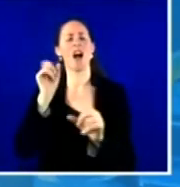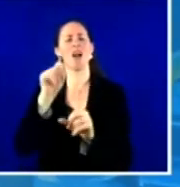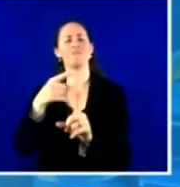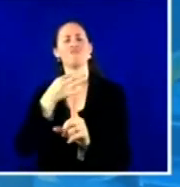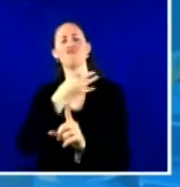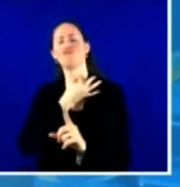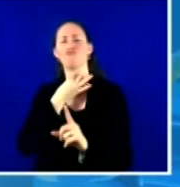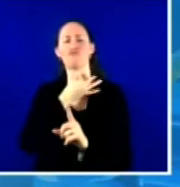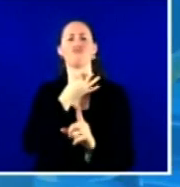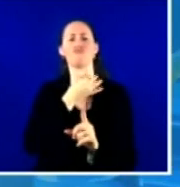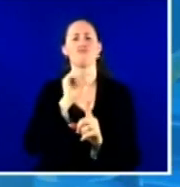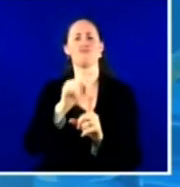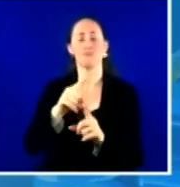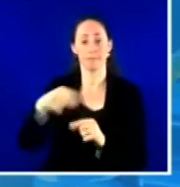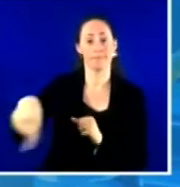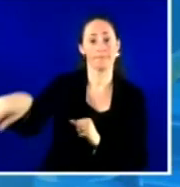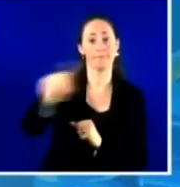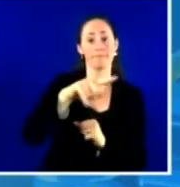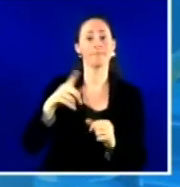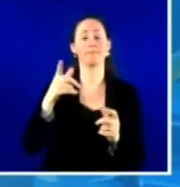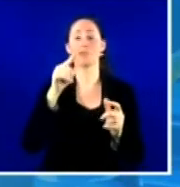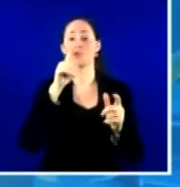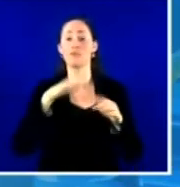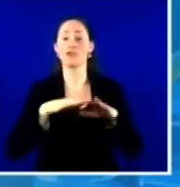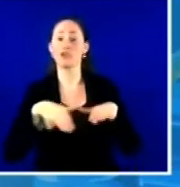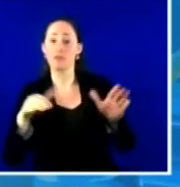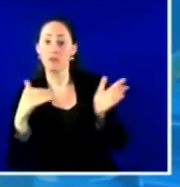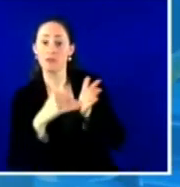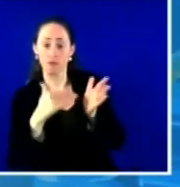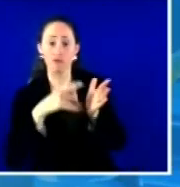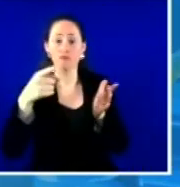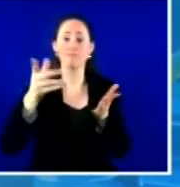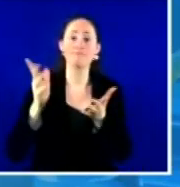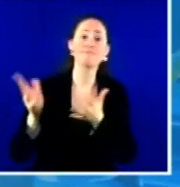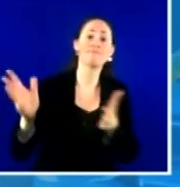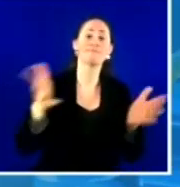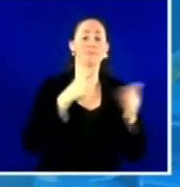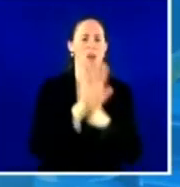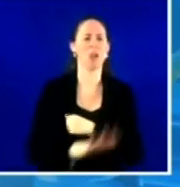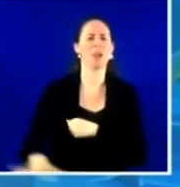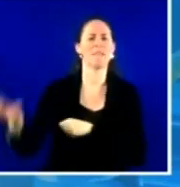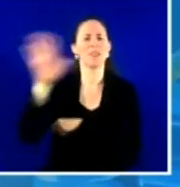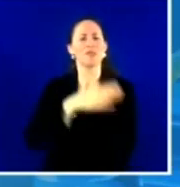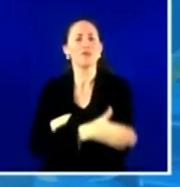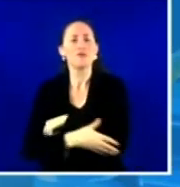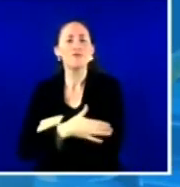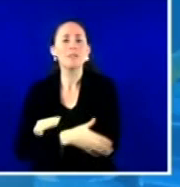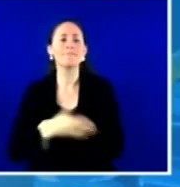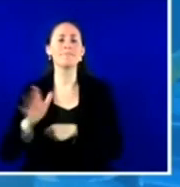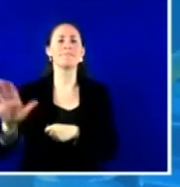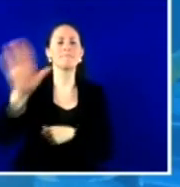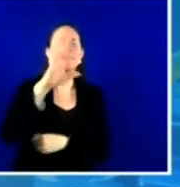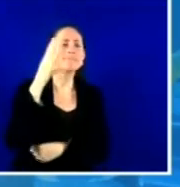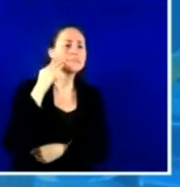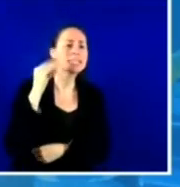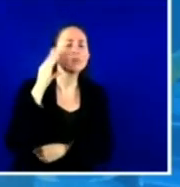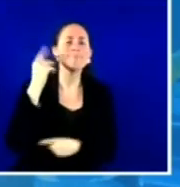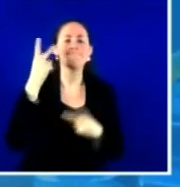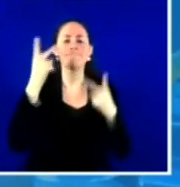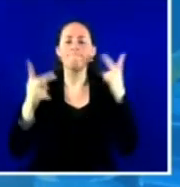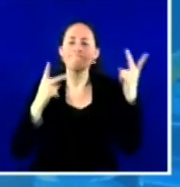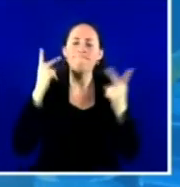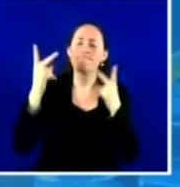who talks with other pediatricians all over the country about their experience, what are the most compelling